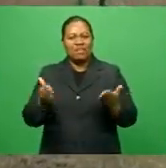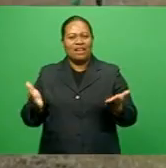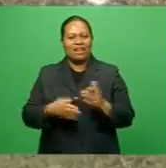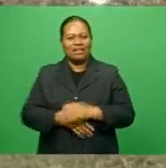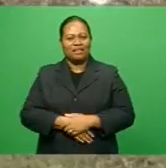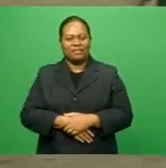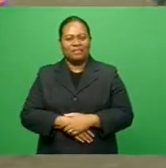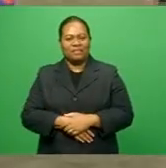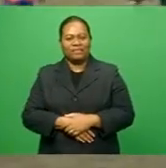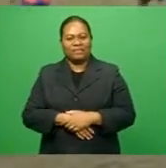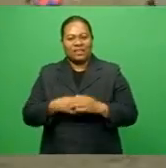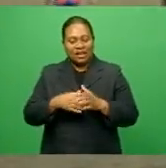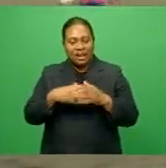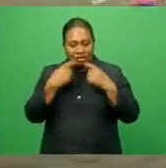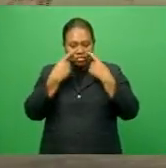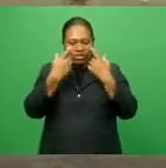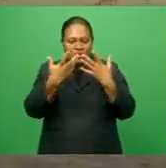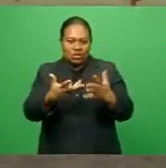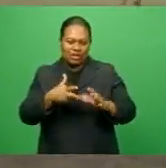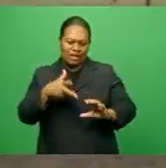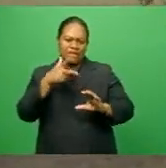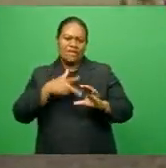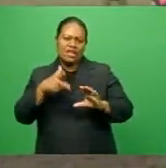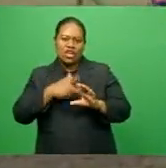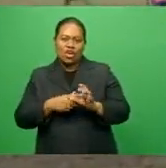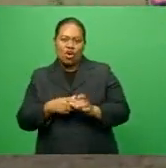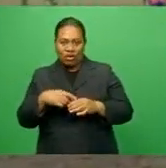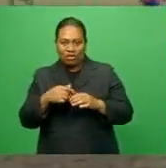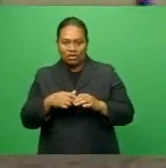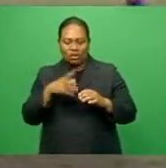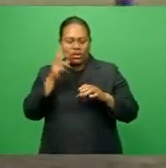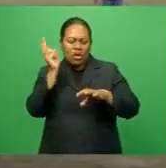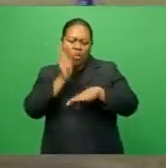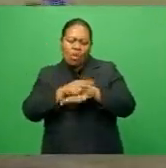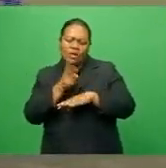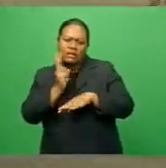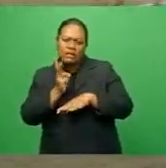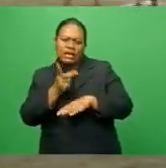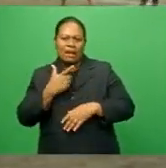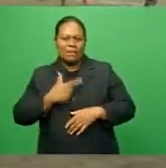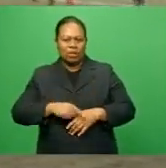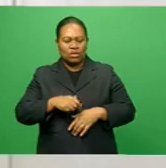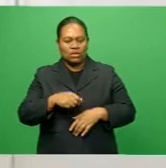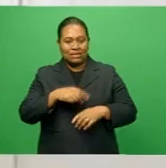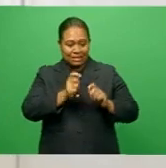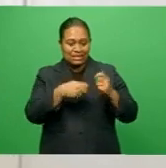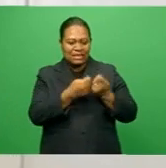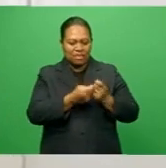Swamy says they'll have a video session tonight because Rewa is a structured side.